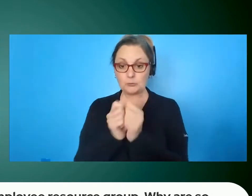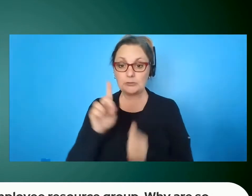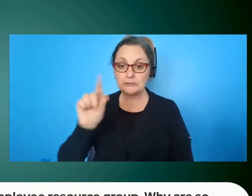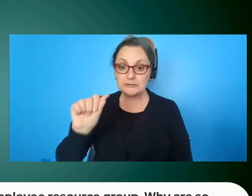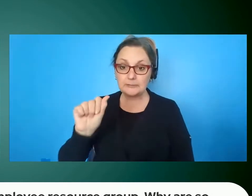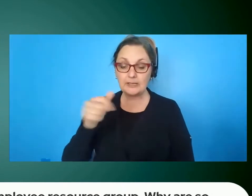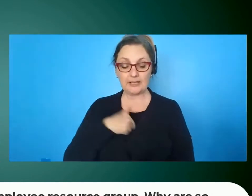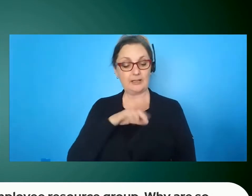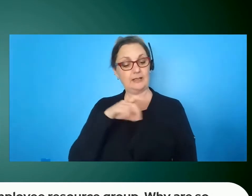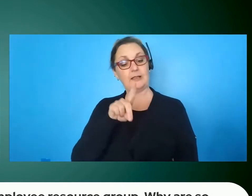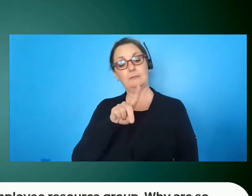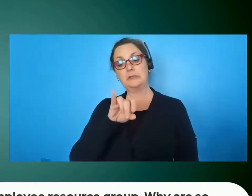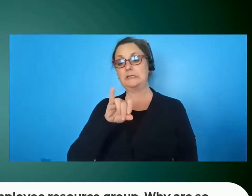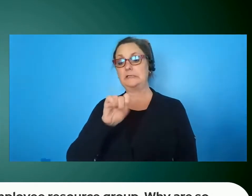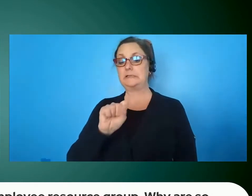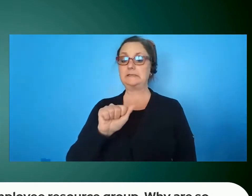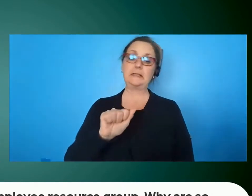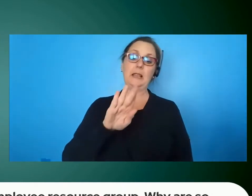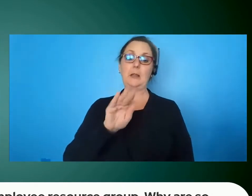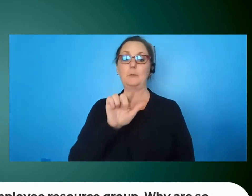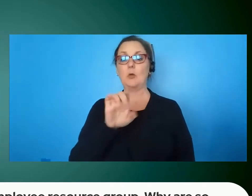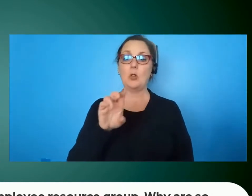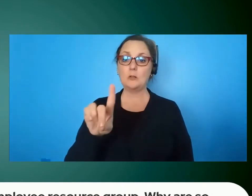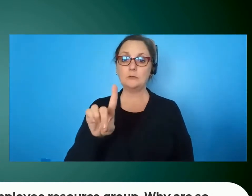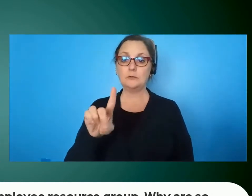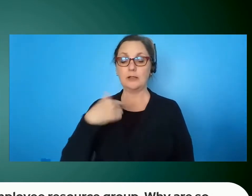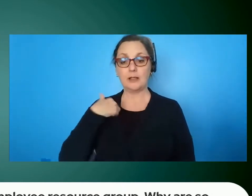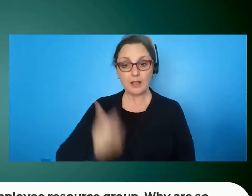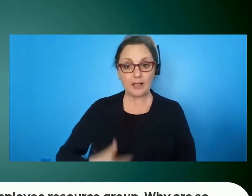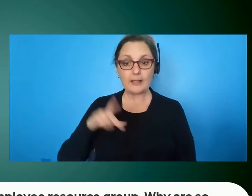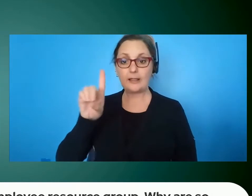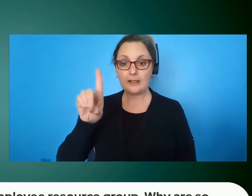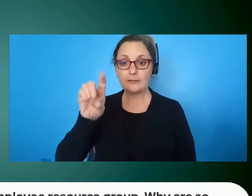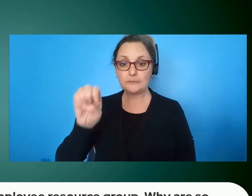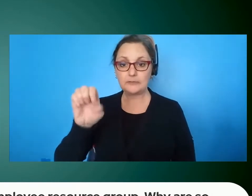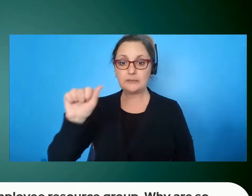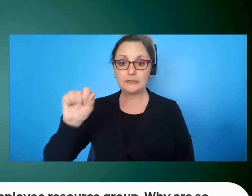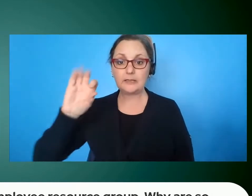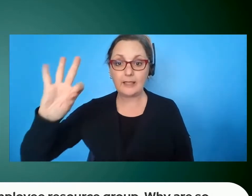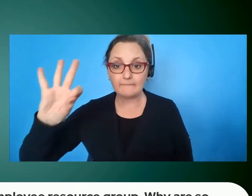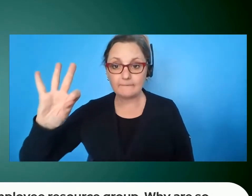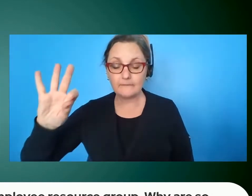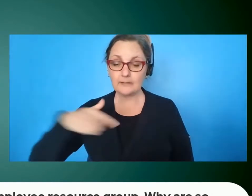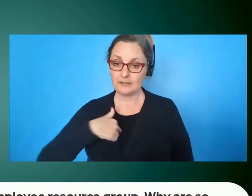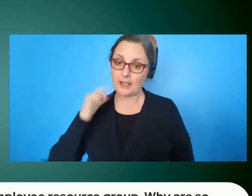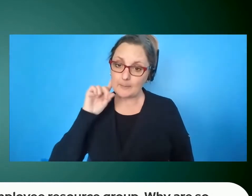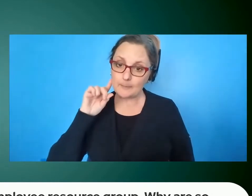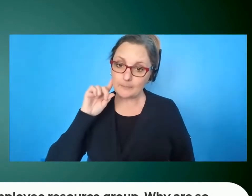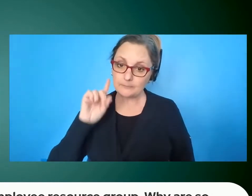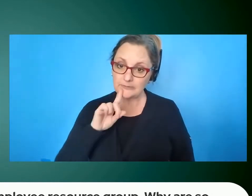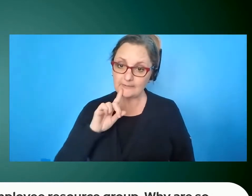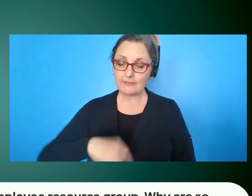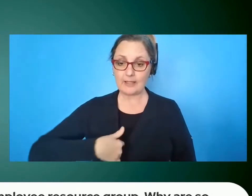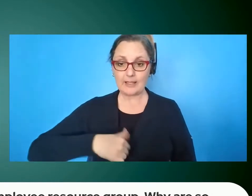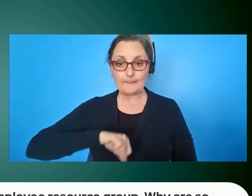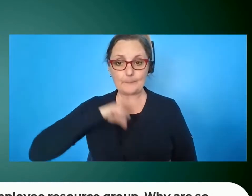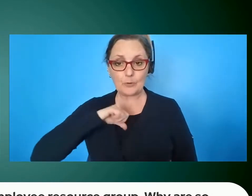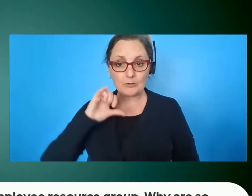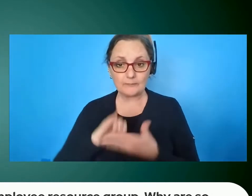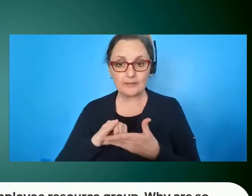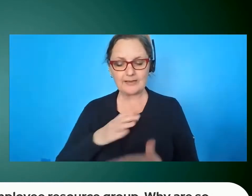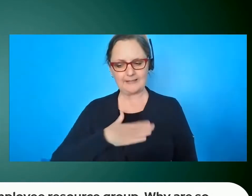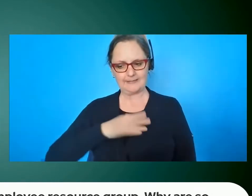disabled i am deaf i'm proud of that now that's my journey i've been on that journey for many years